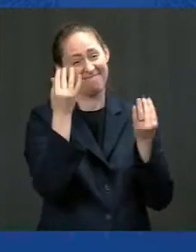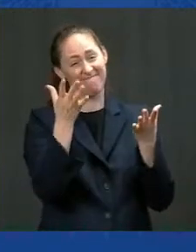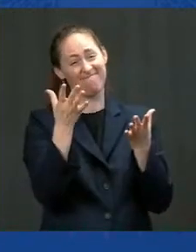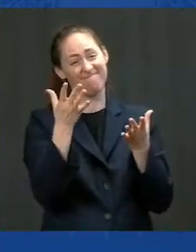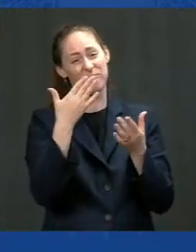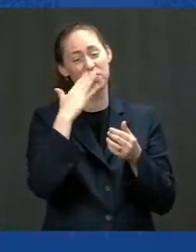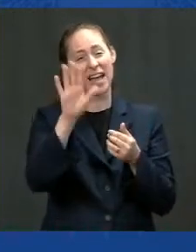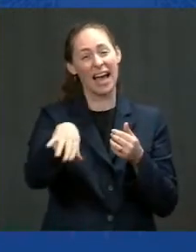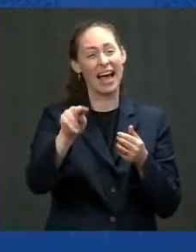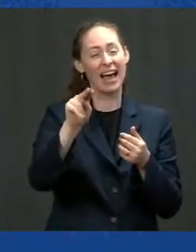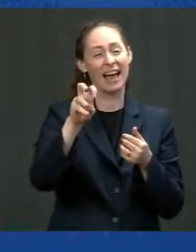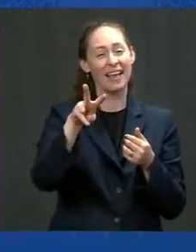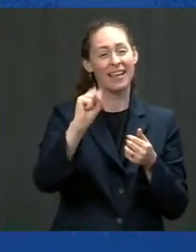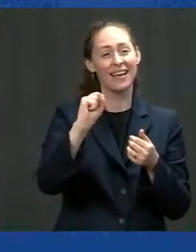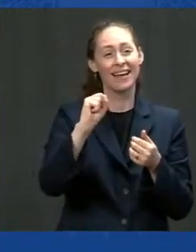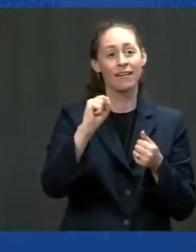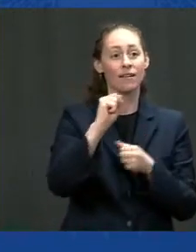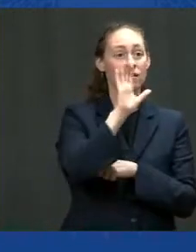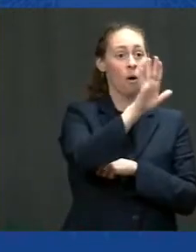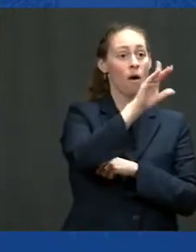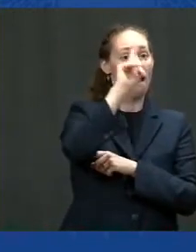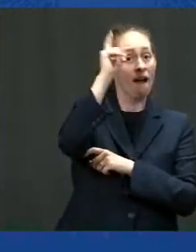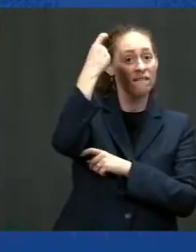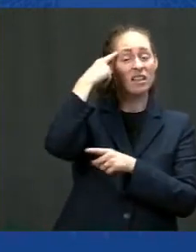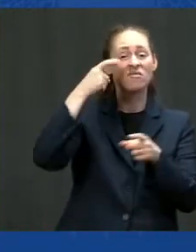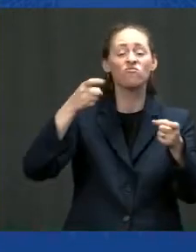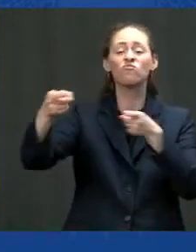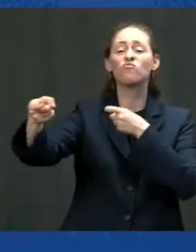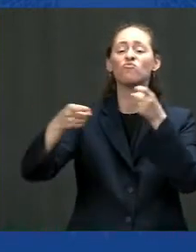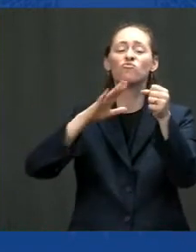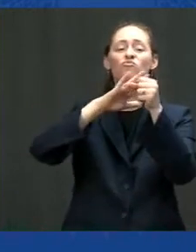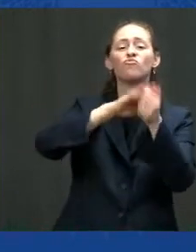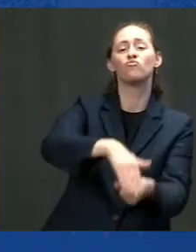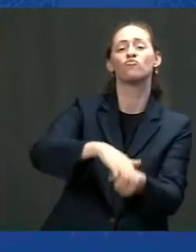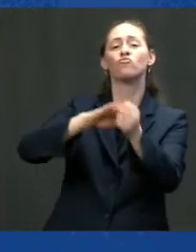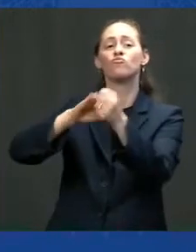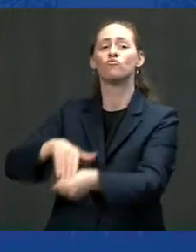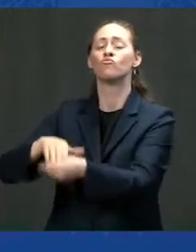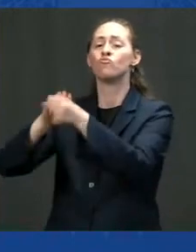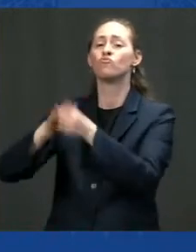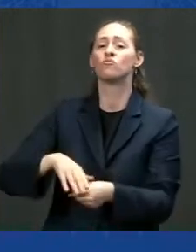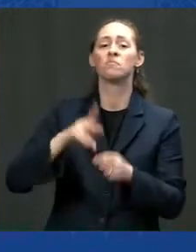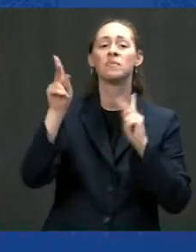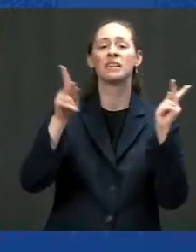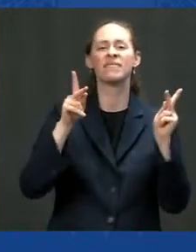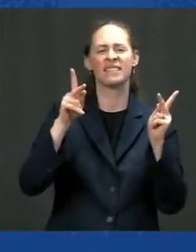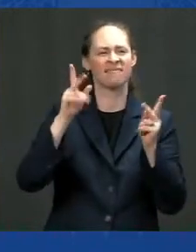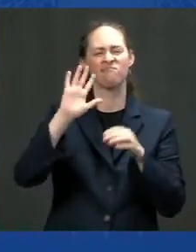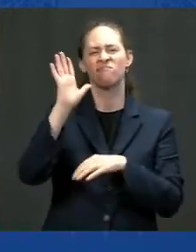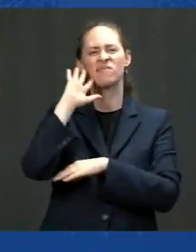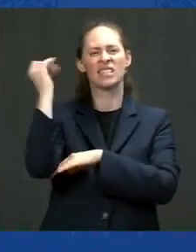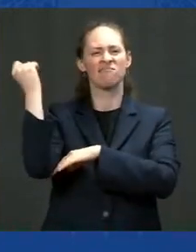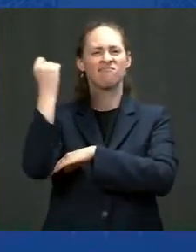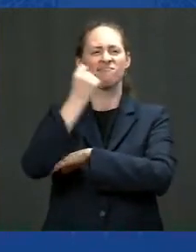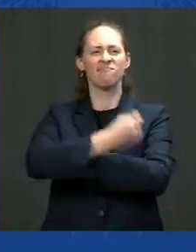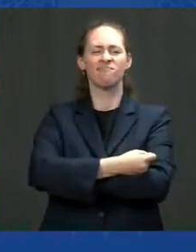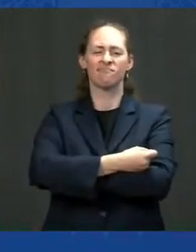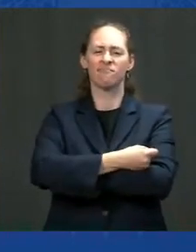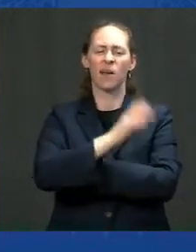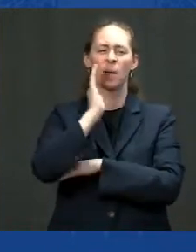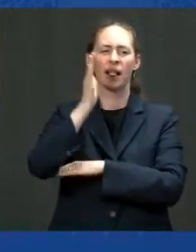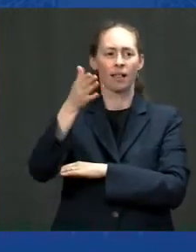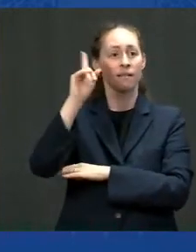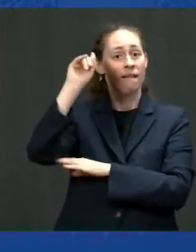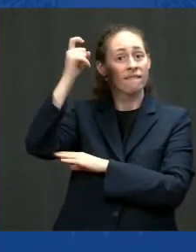Autocracies will not succeed if we do what we can do as a democracy. Democracies. And if you notice,